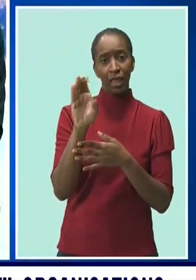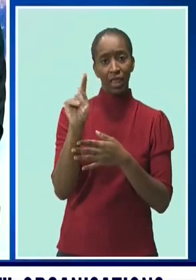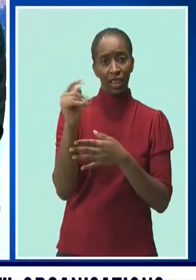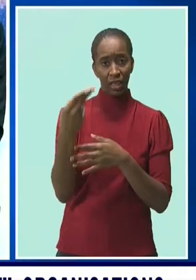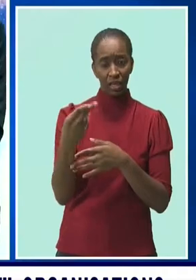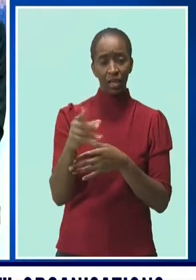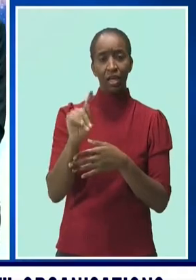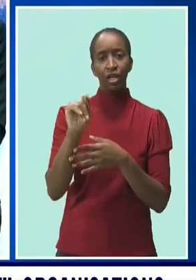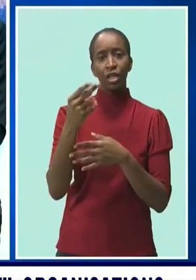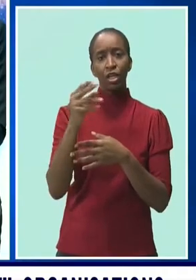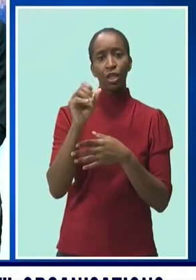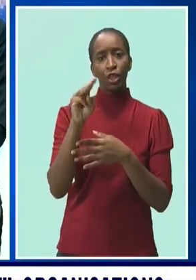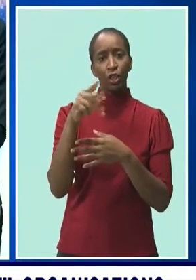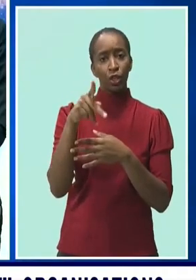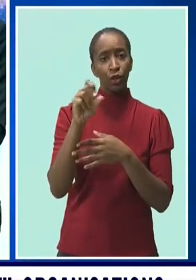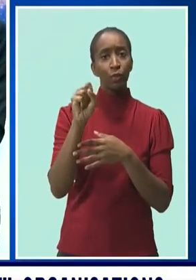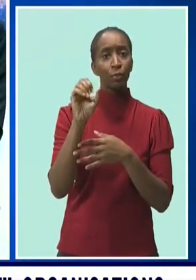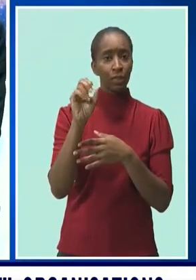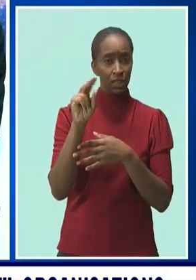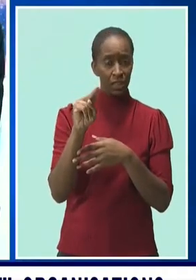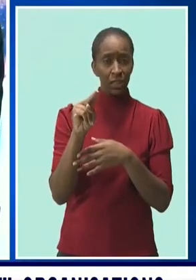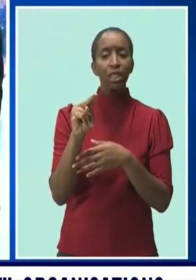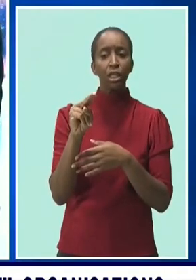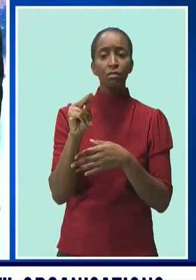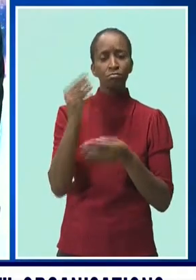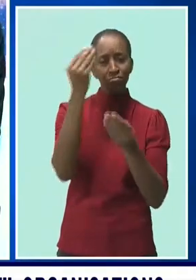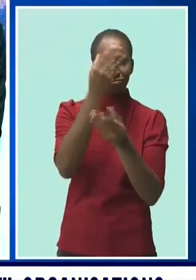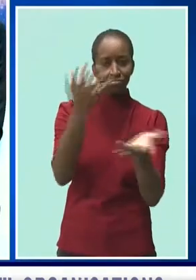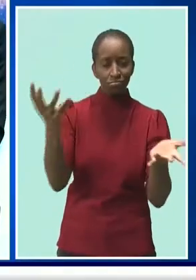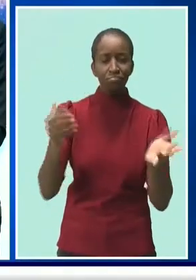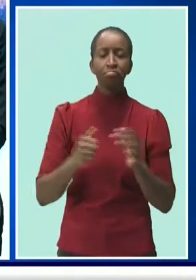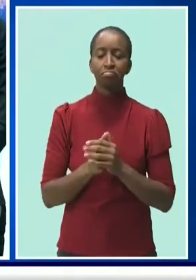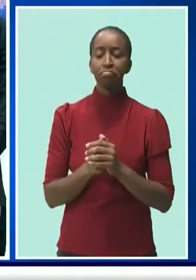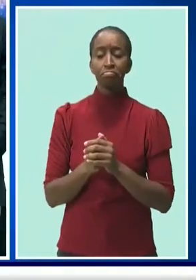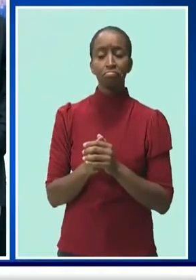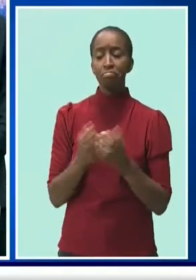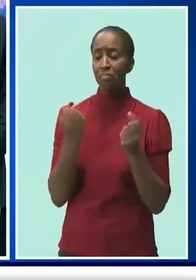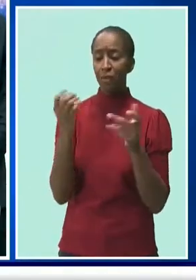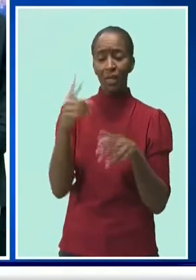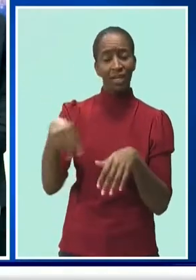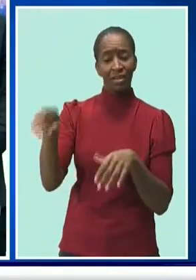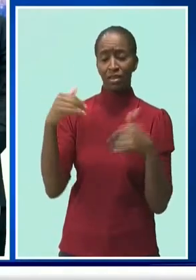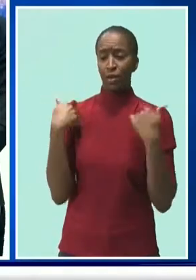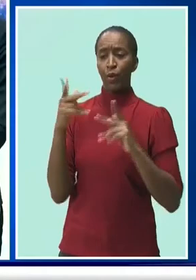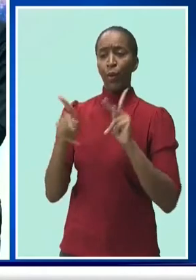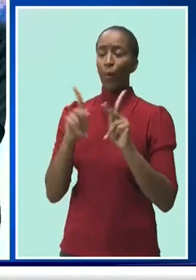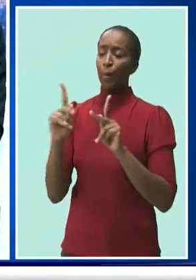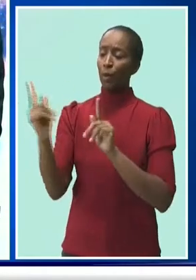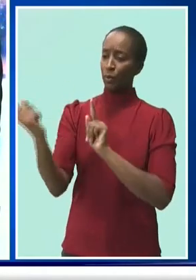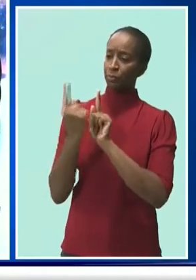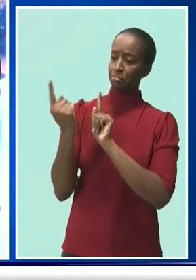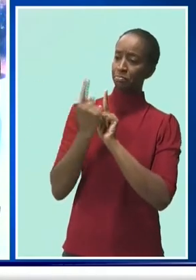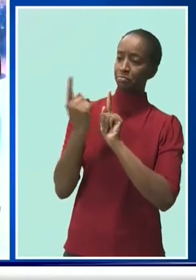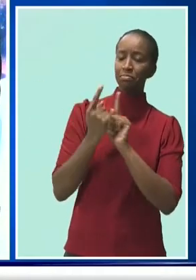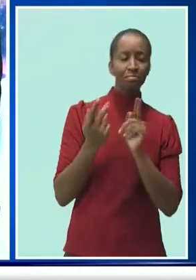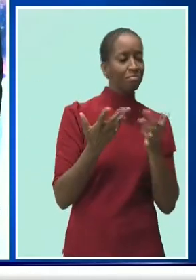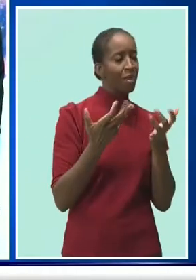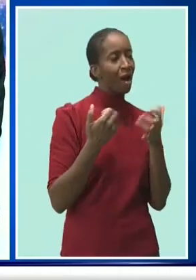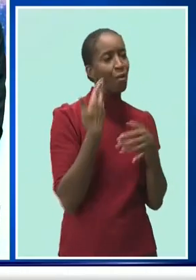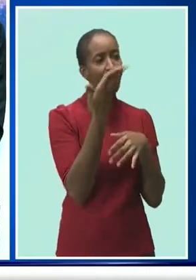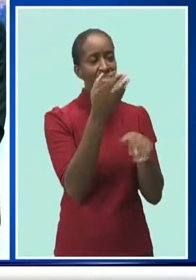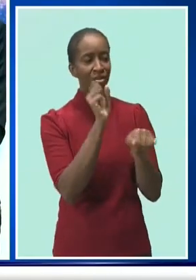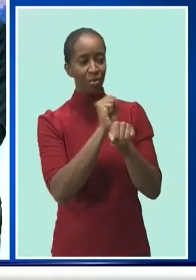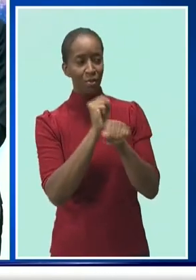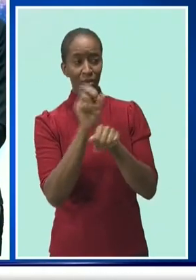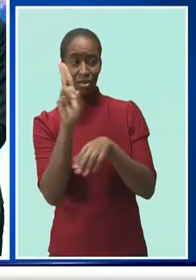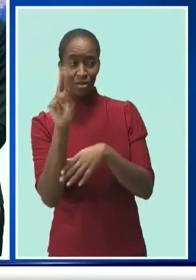A number of Barbadians young people approach me and say, I'm interested in working in the UN. Invariably, two things act as a barrier.